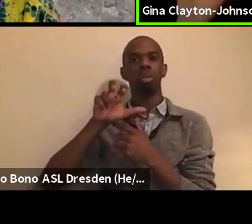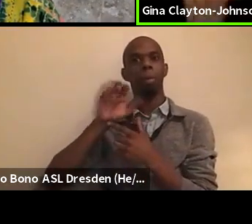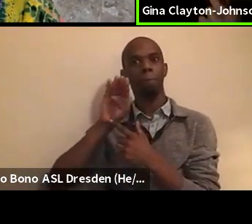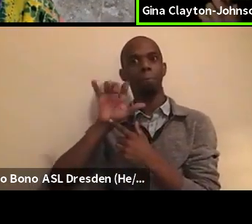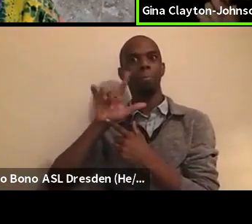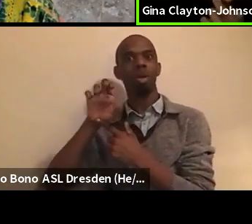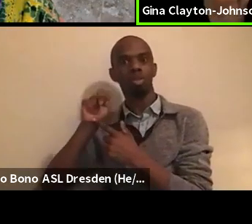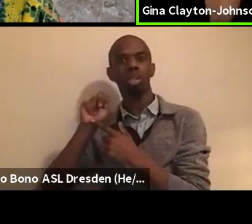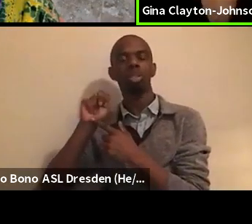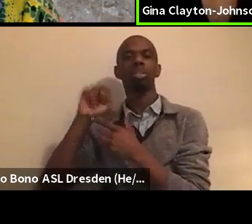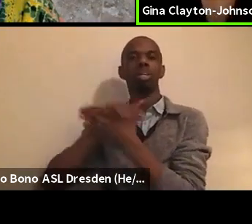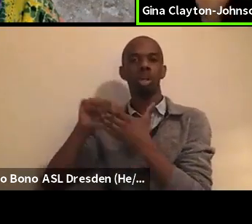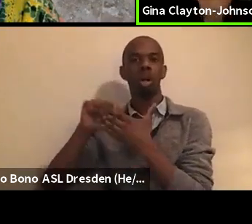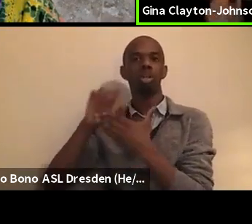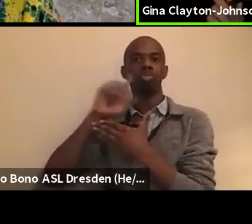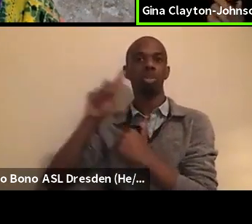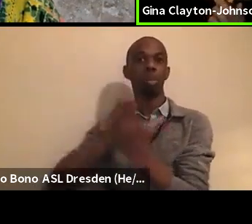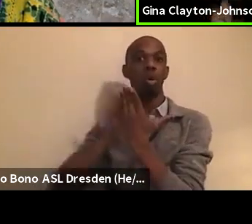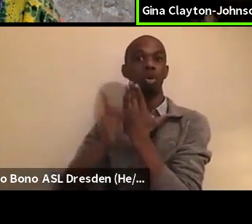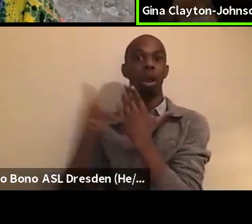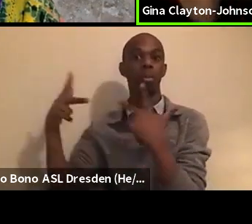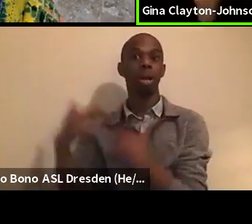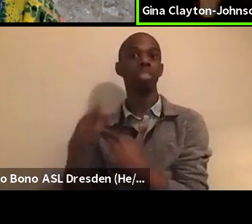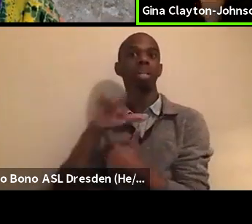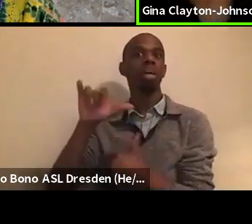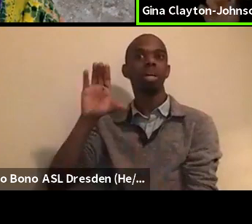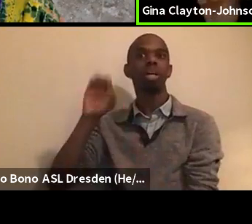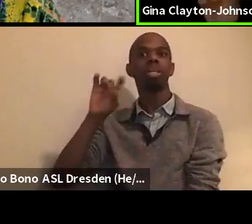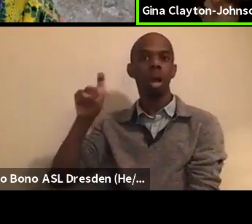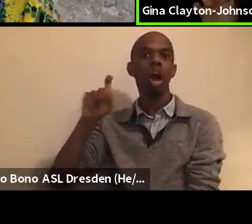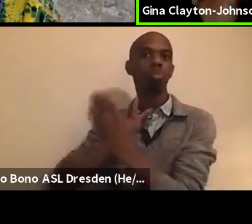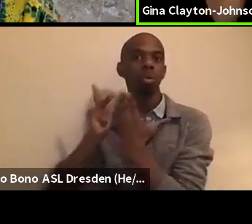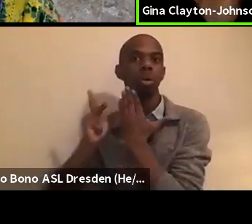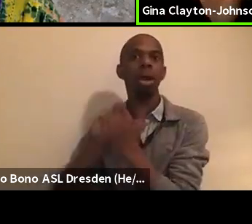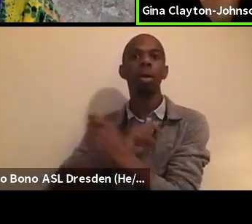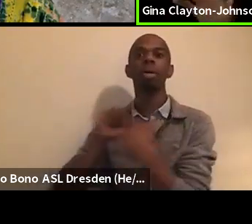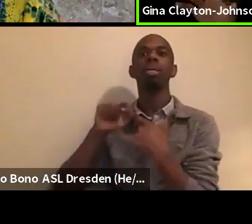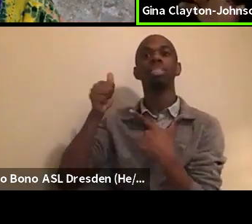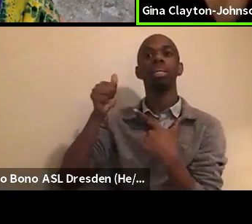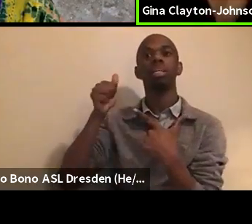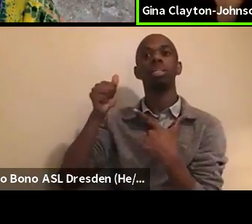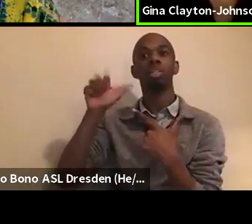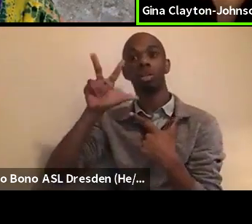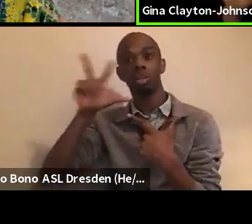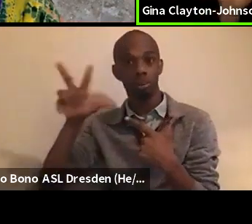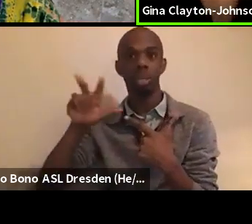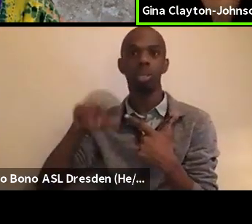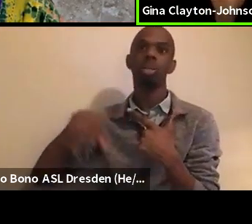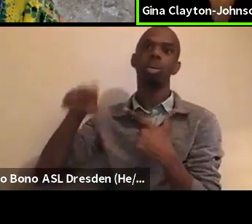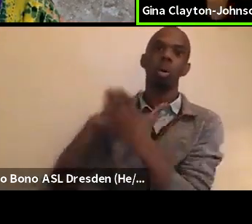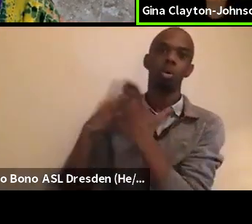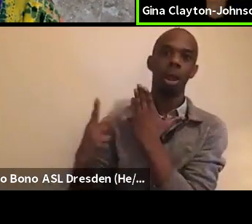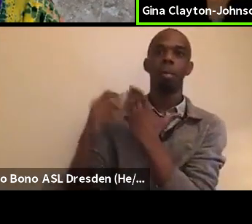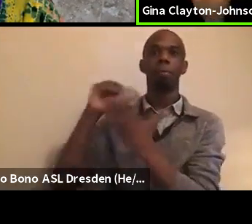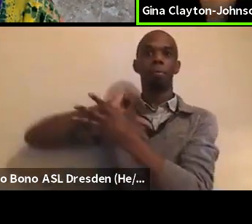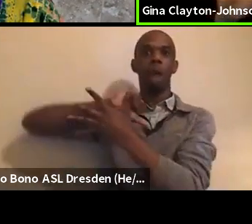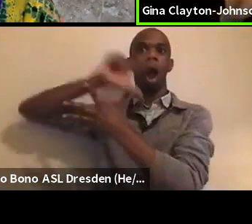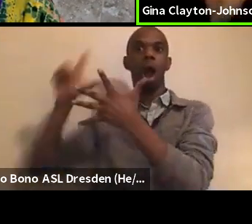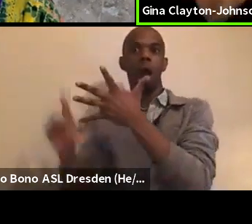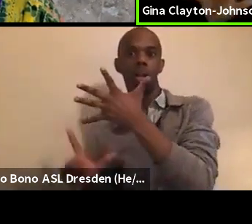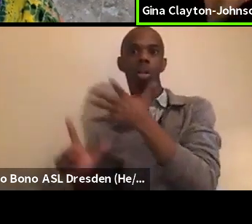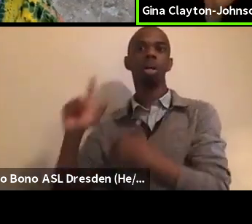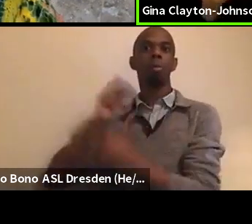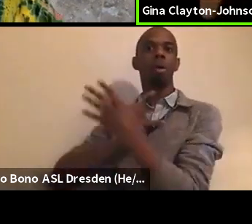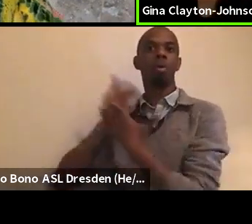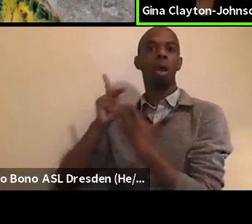and when I talk about program cuts, I'm talking about the COPS program, I'm talking about the 1033 program, I'm talking about all of the, you know, programs